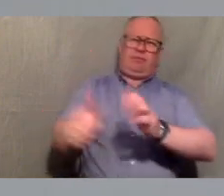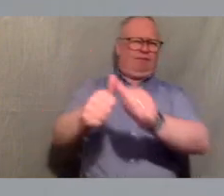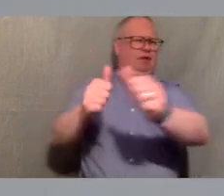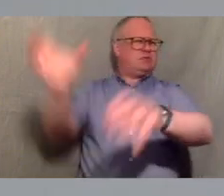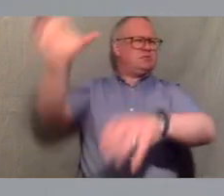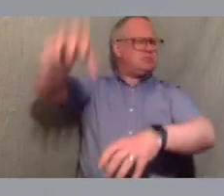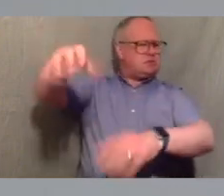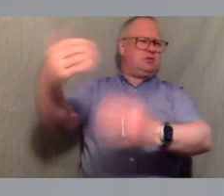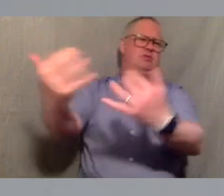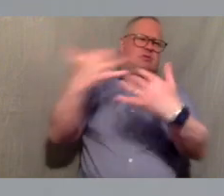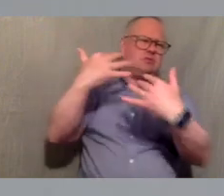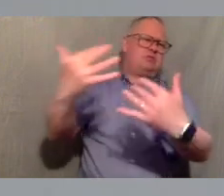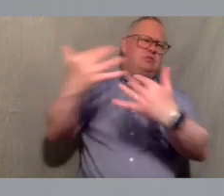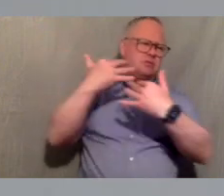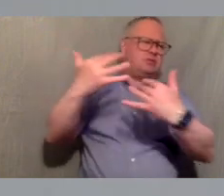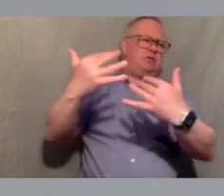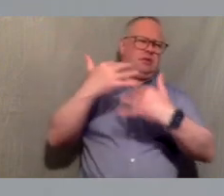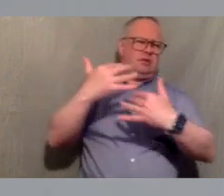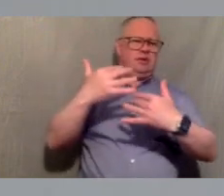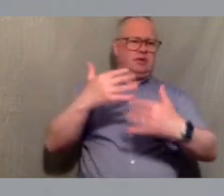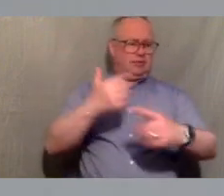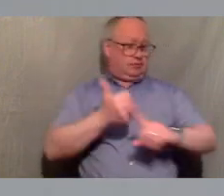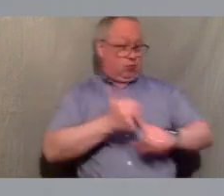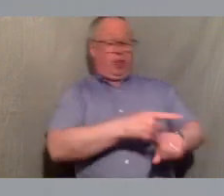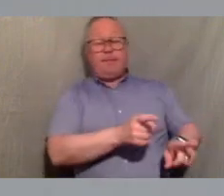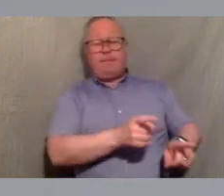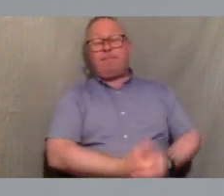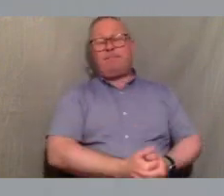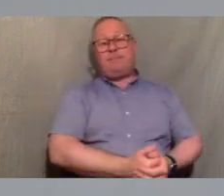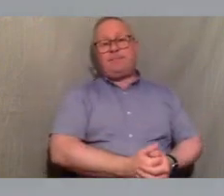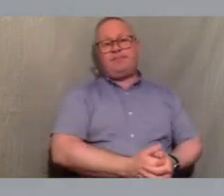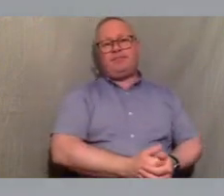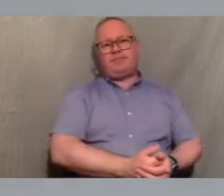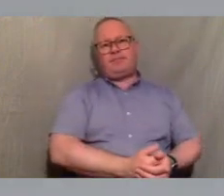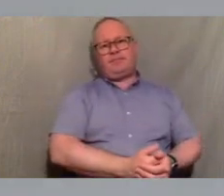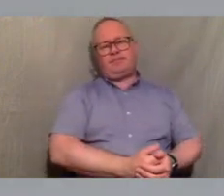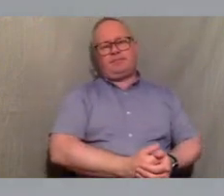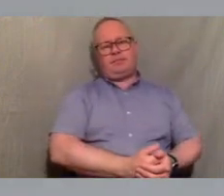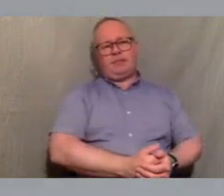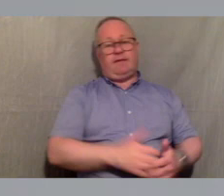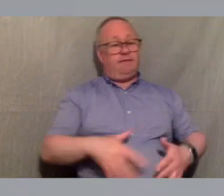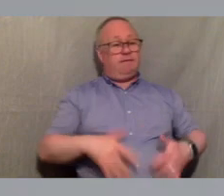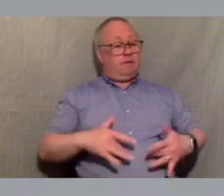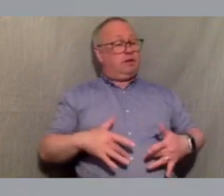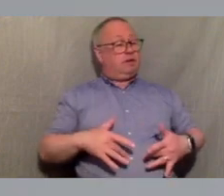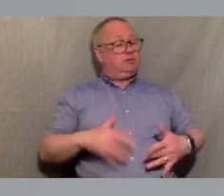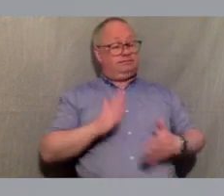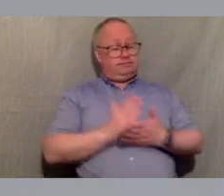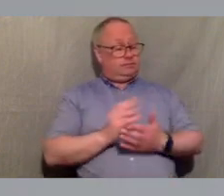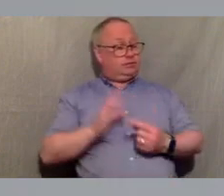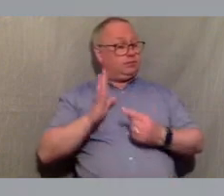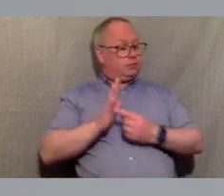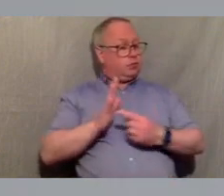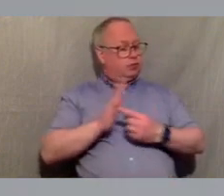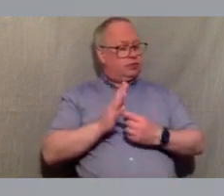impacts of these moss moron facilities and i feel like it's important to point out that the